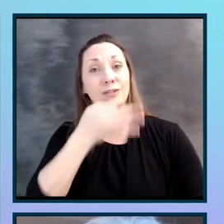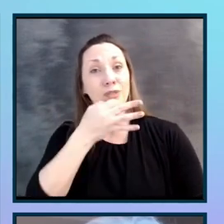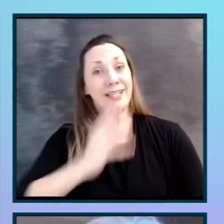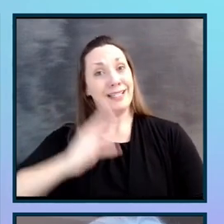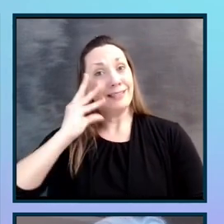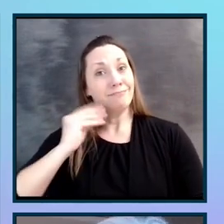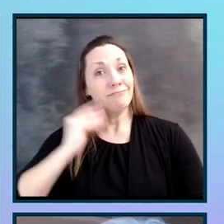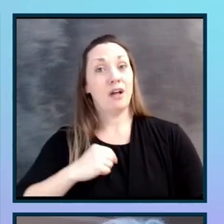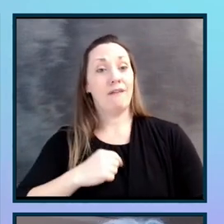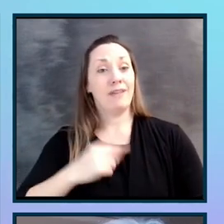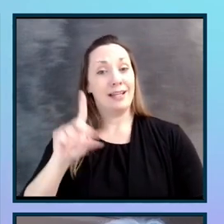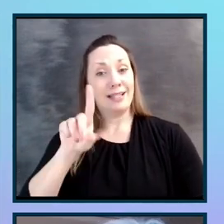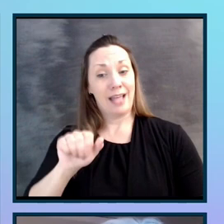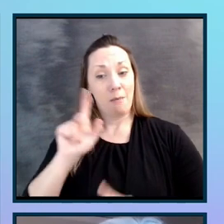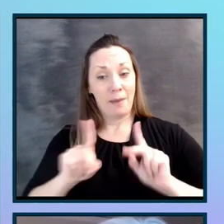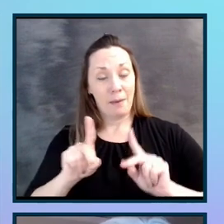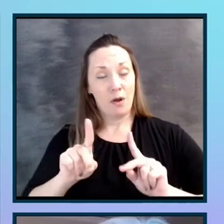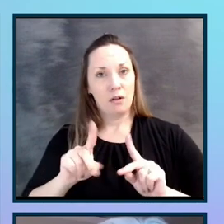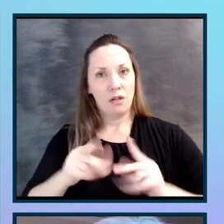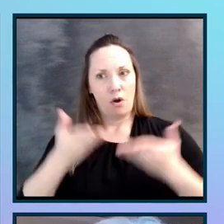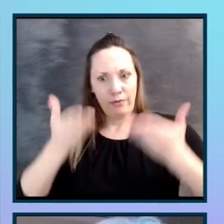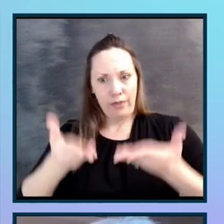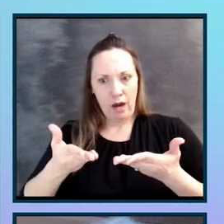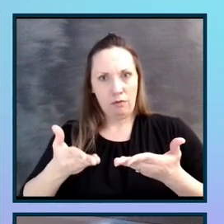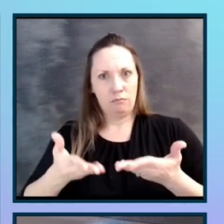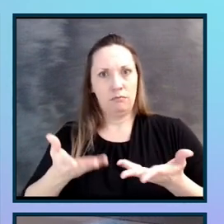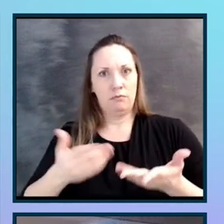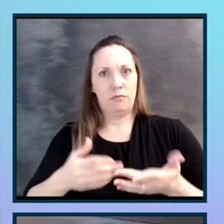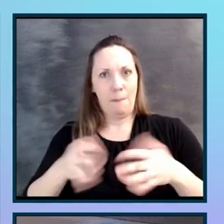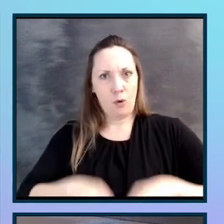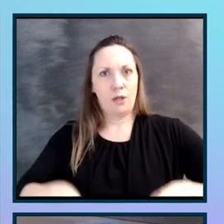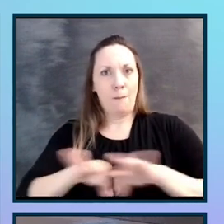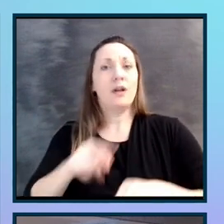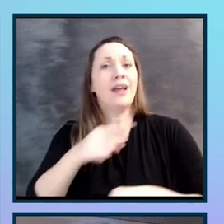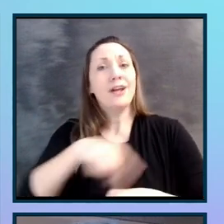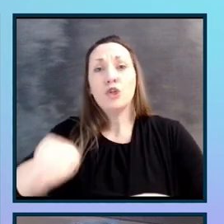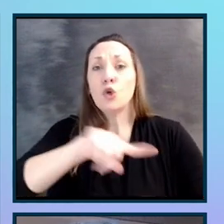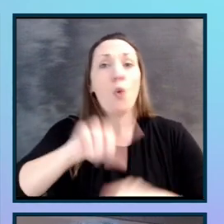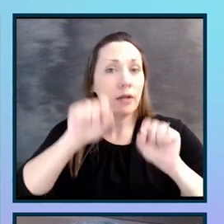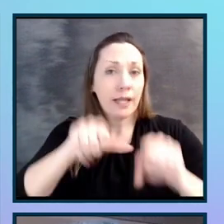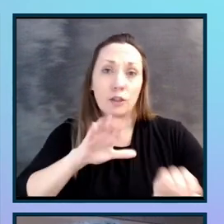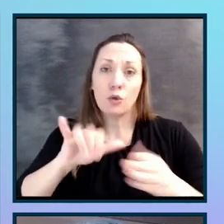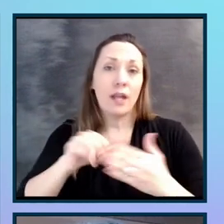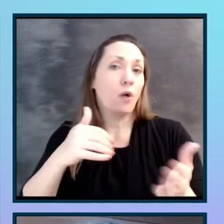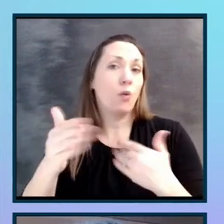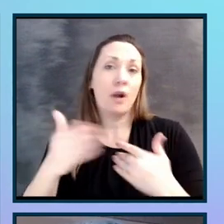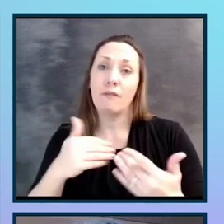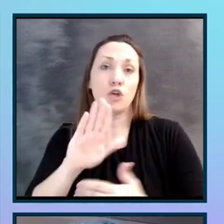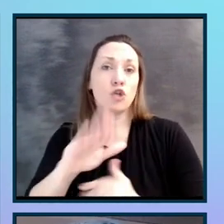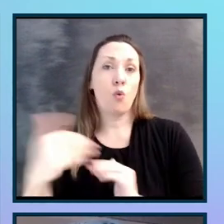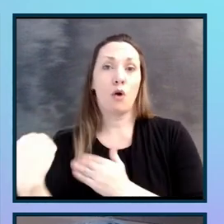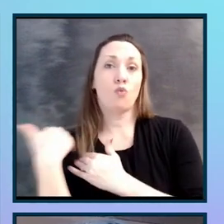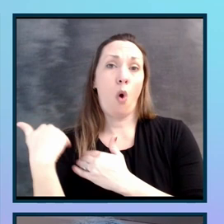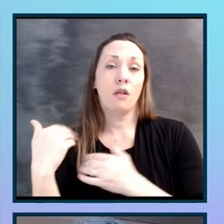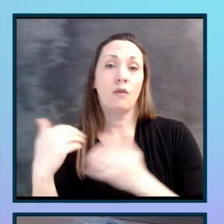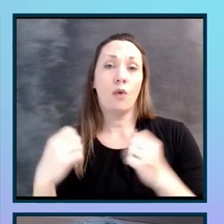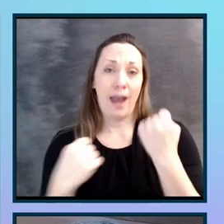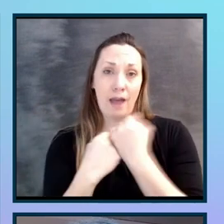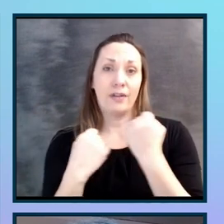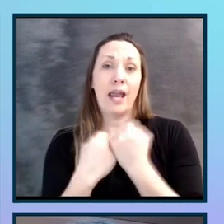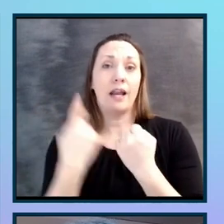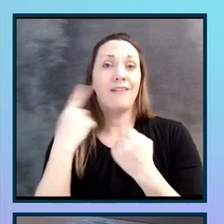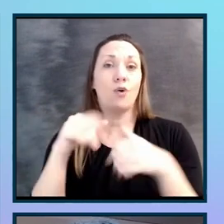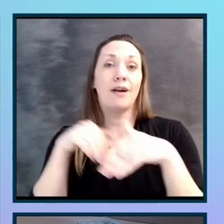be front and center. And you all can do that, whatever your role in advancing for access, advocating for accessibility.